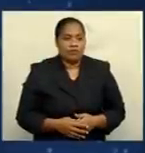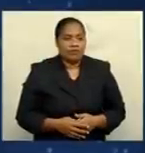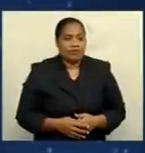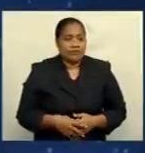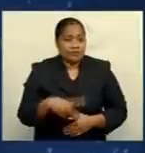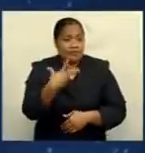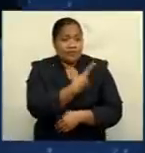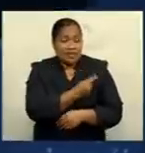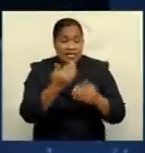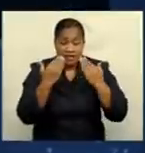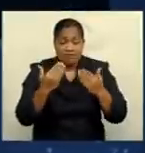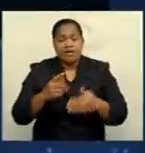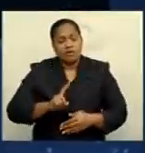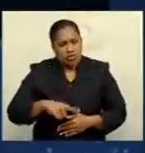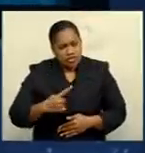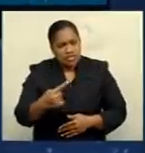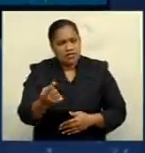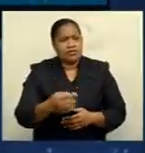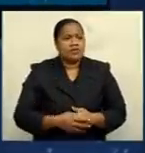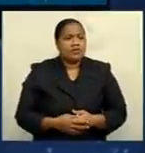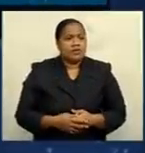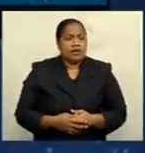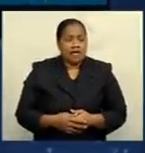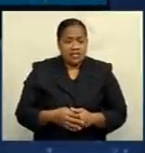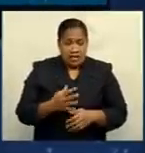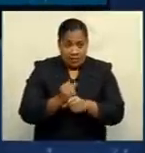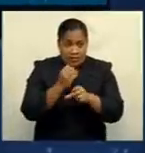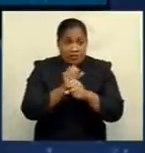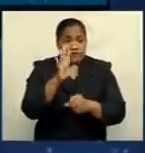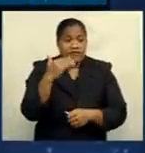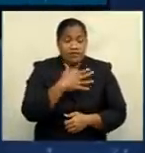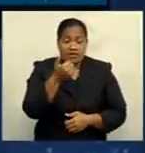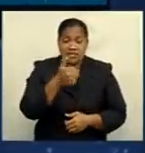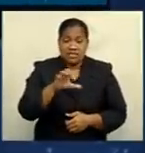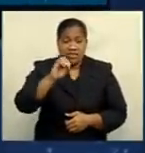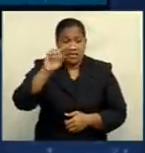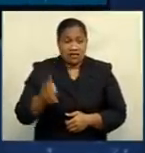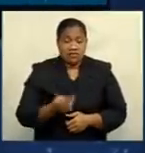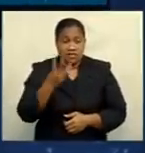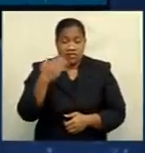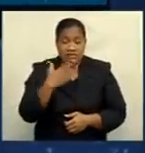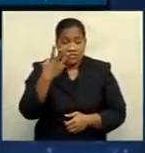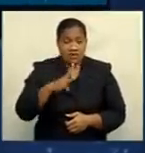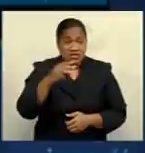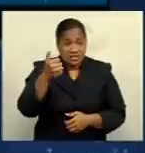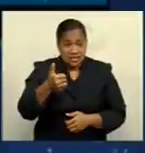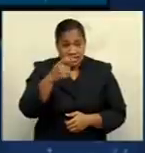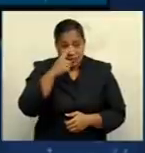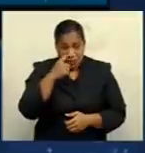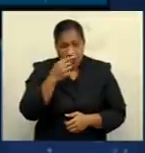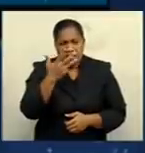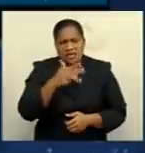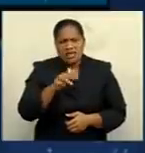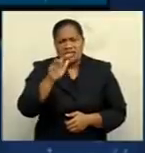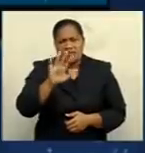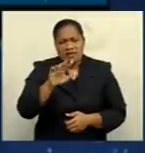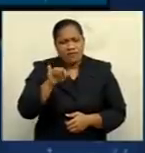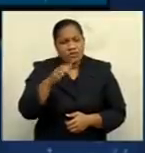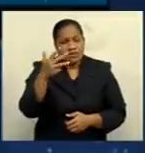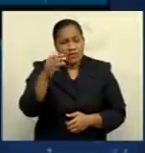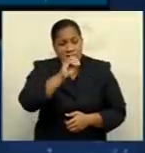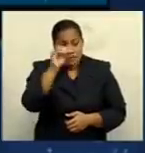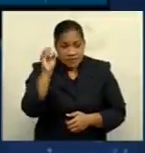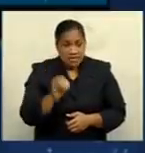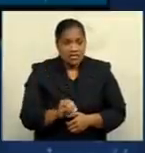campaign also continues. In the latest update, 560,336 people or 95